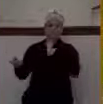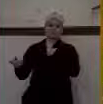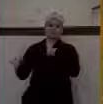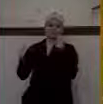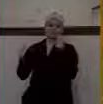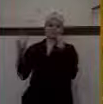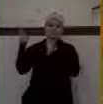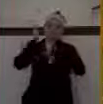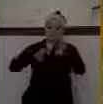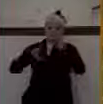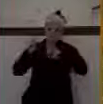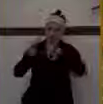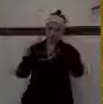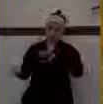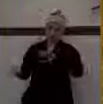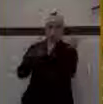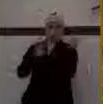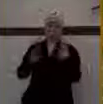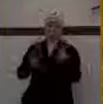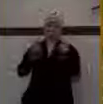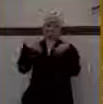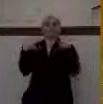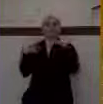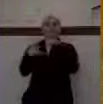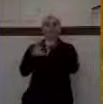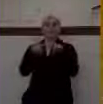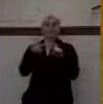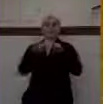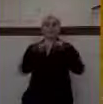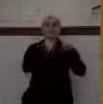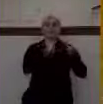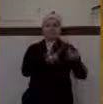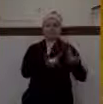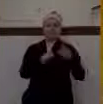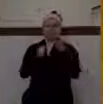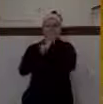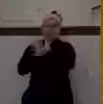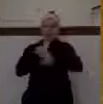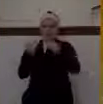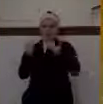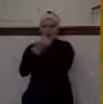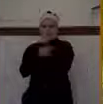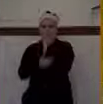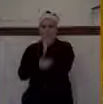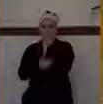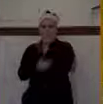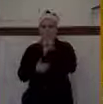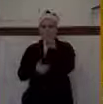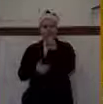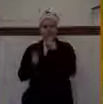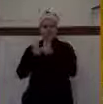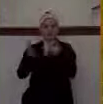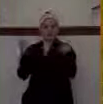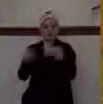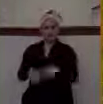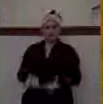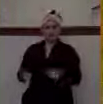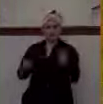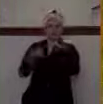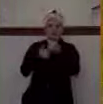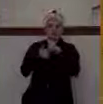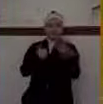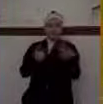So with that in mind, I just want to give you three things that these bronze shields really communicated. The first thing I would say